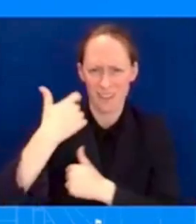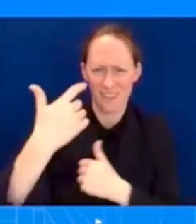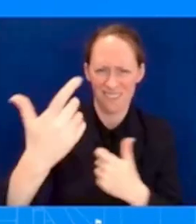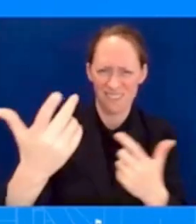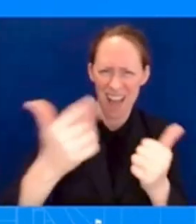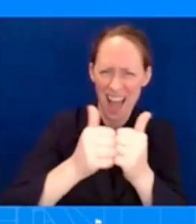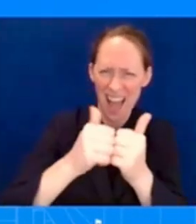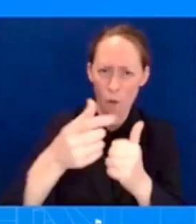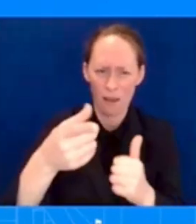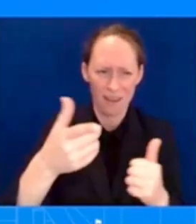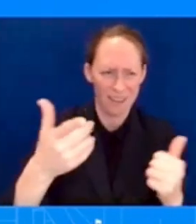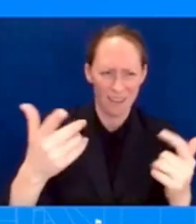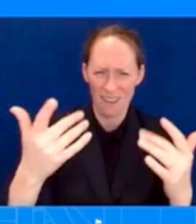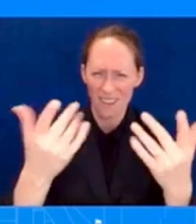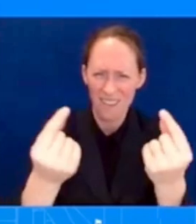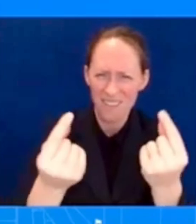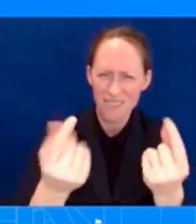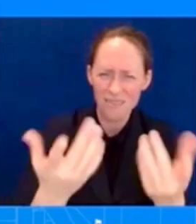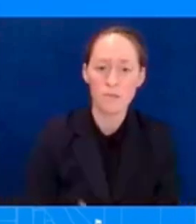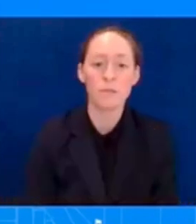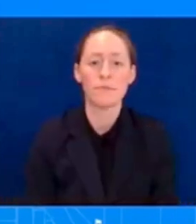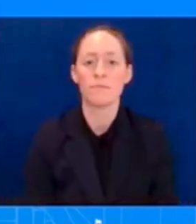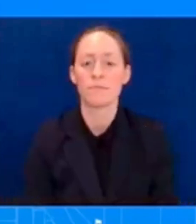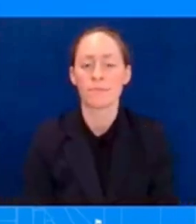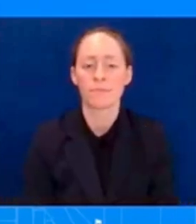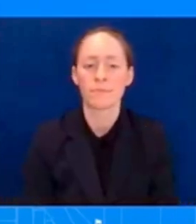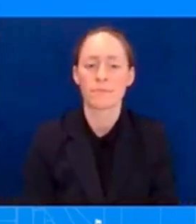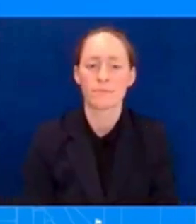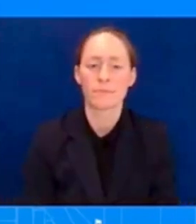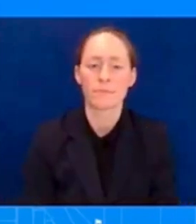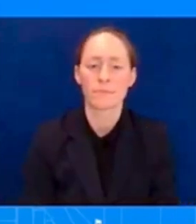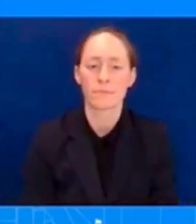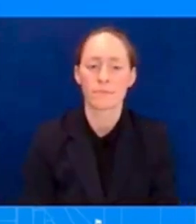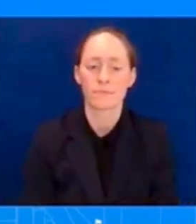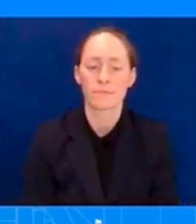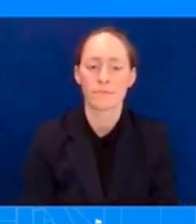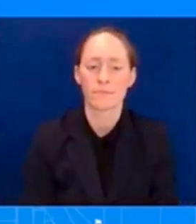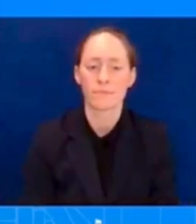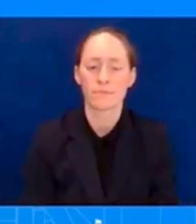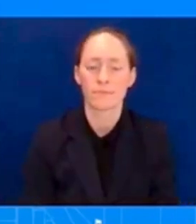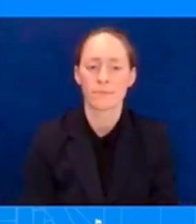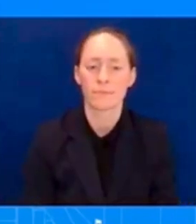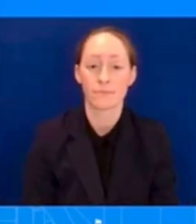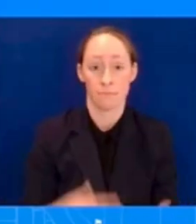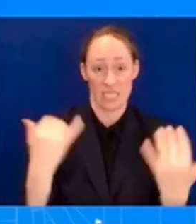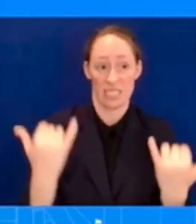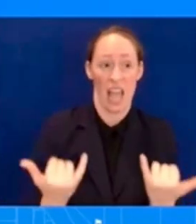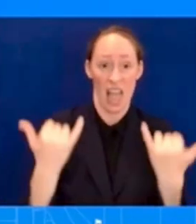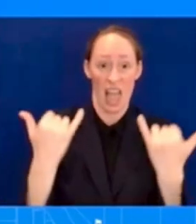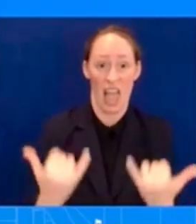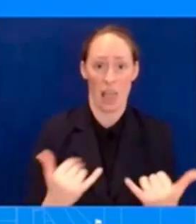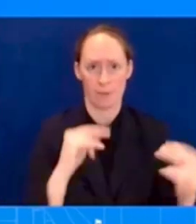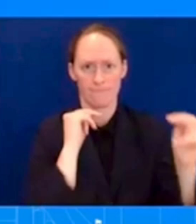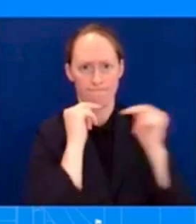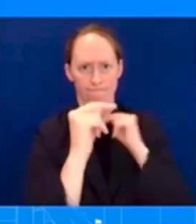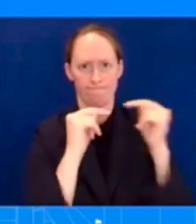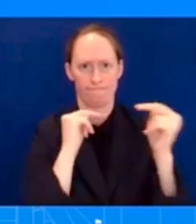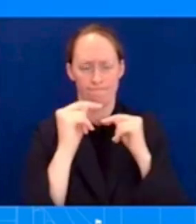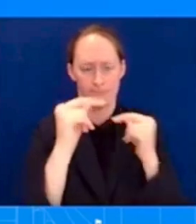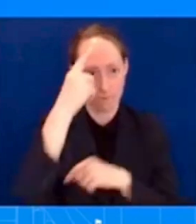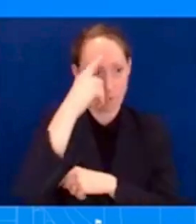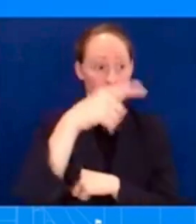return of the United States are ongoing. To the United States of these five individuals, they are ongoing. Just to be even more clear, what is